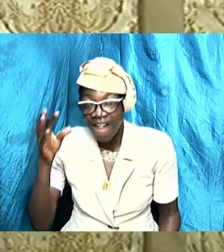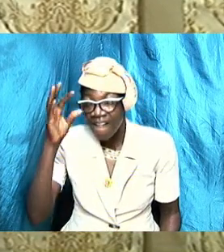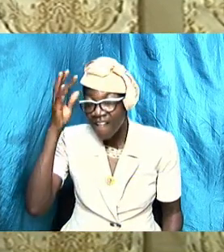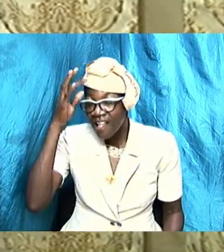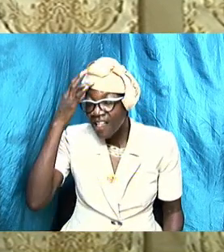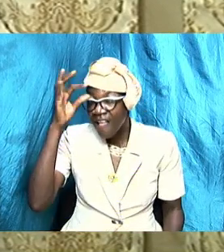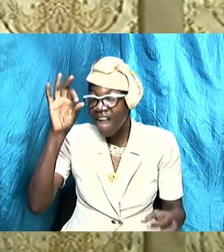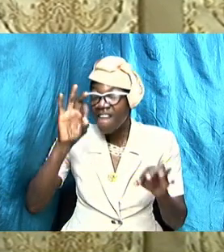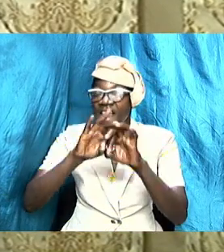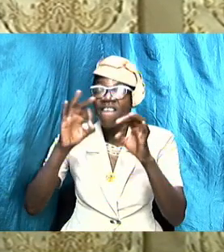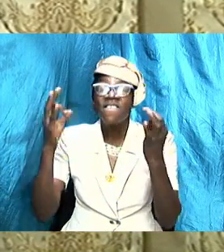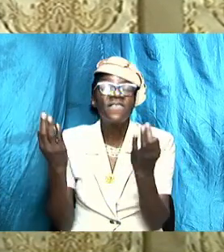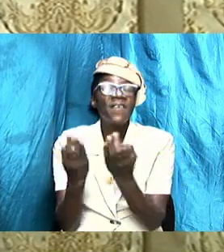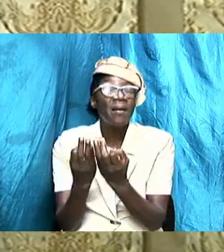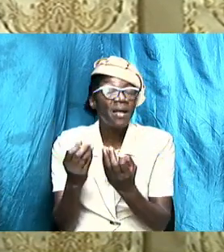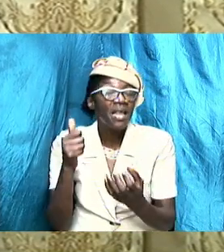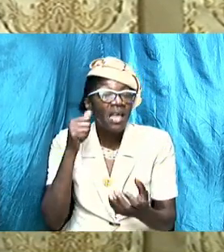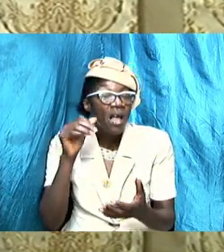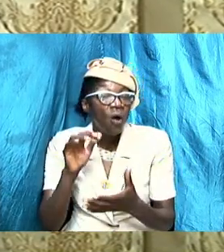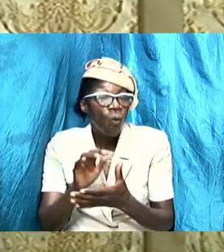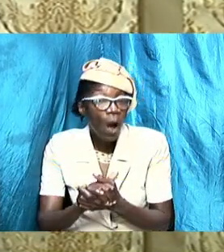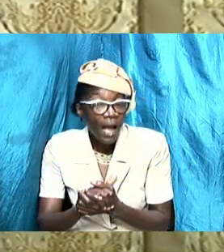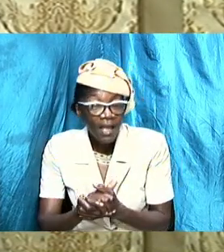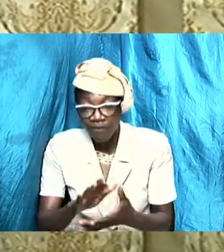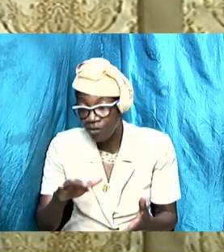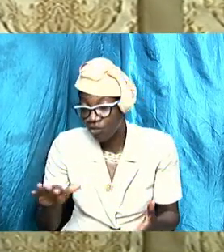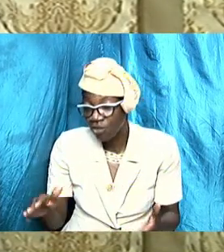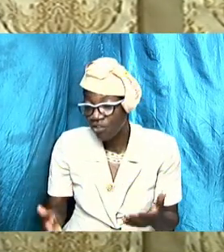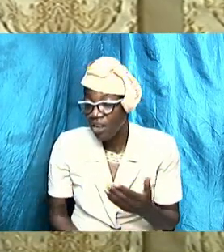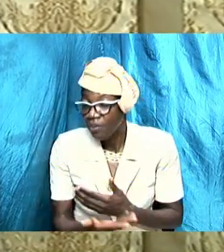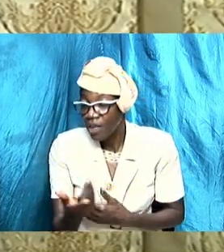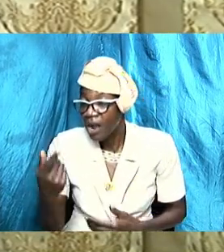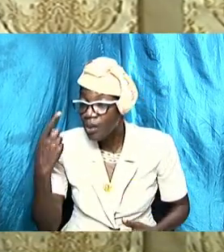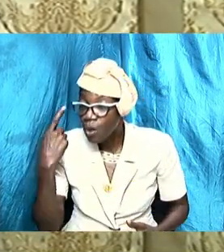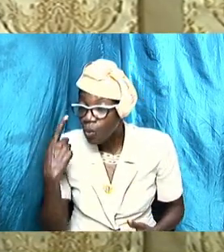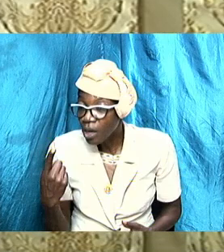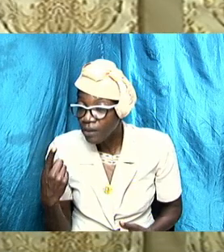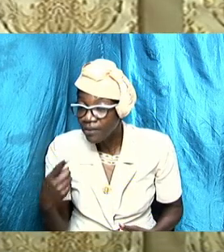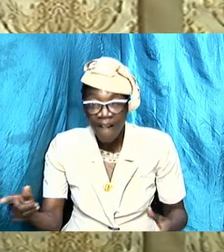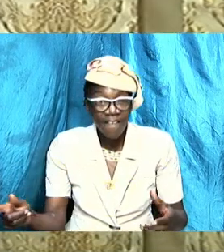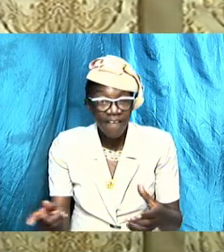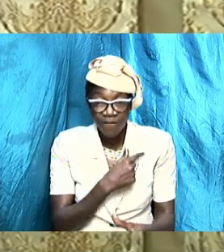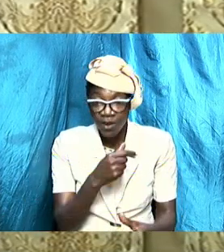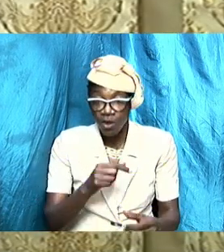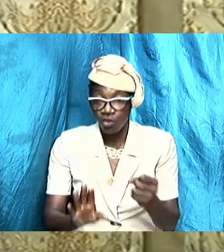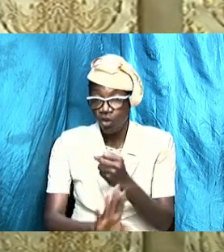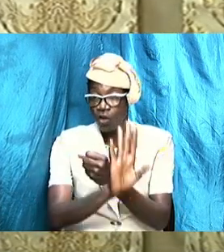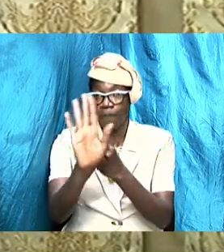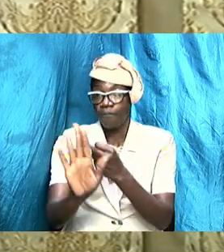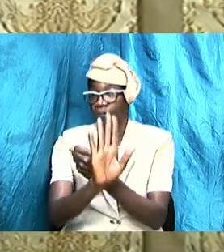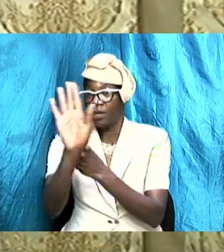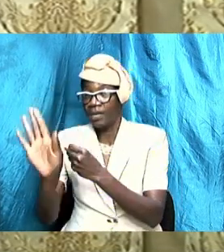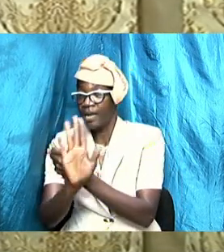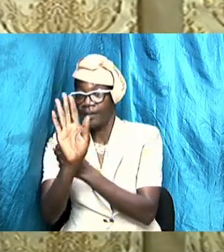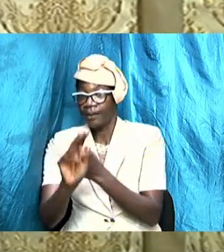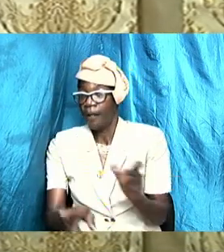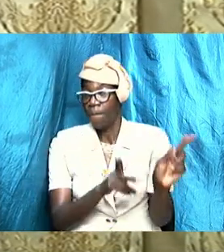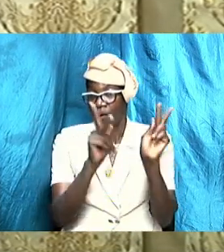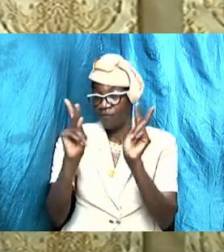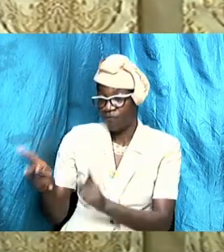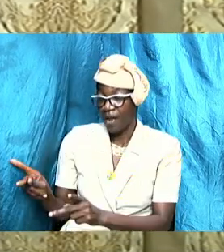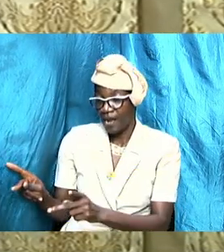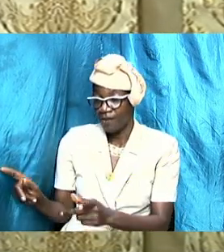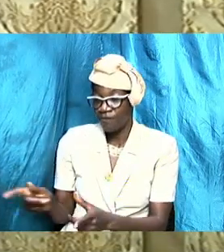and your children they are the ones that you first protect they are the ones that you first provide for